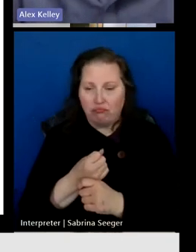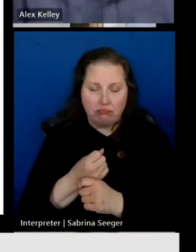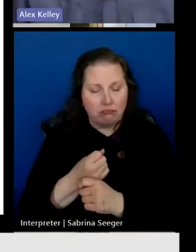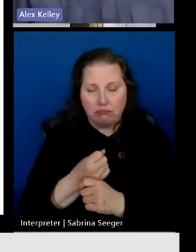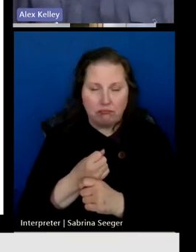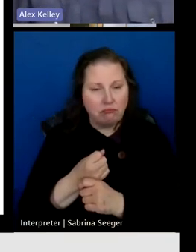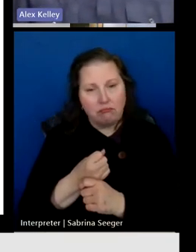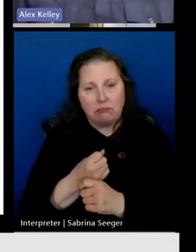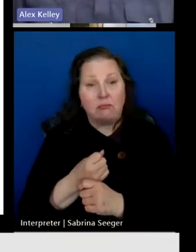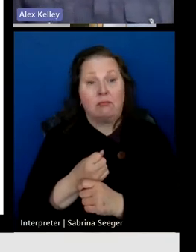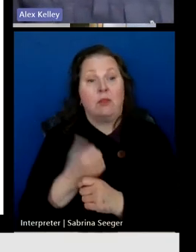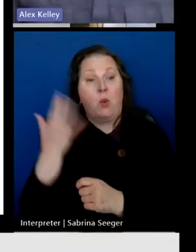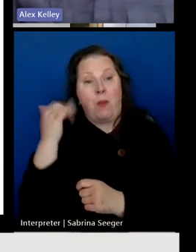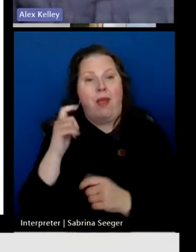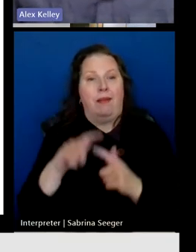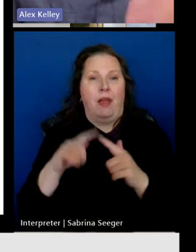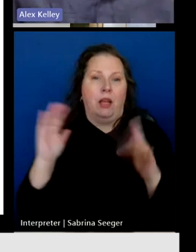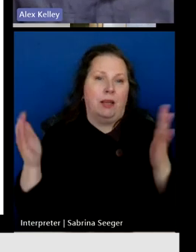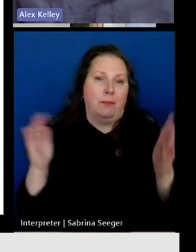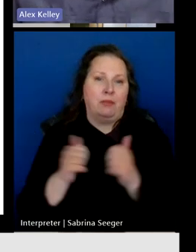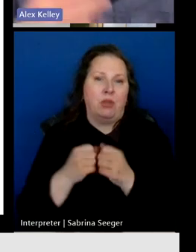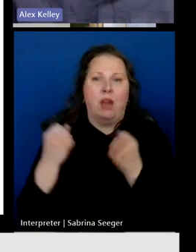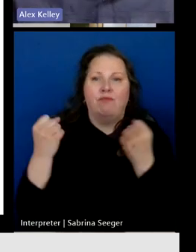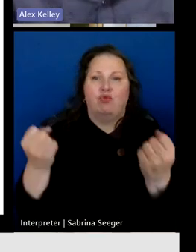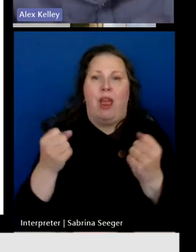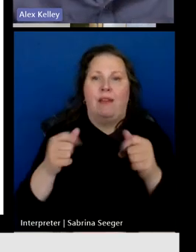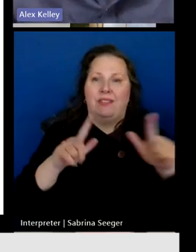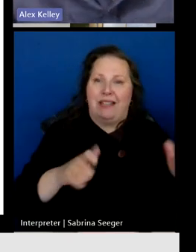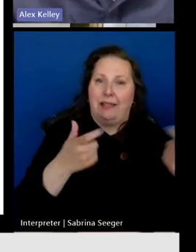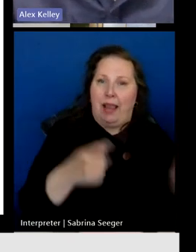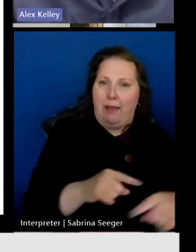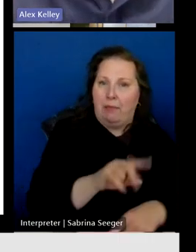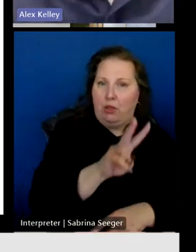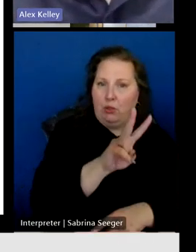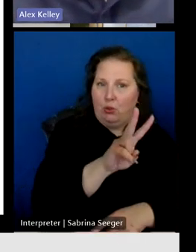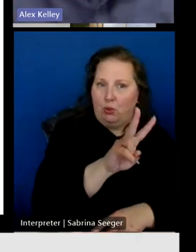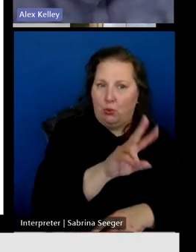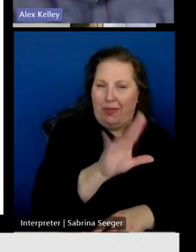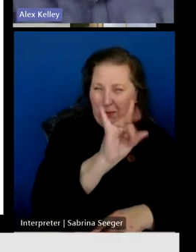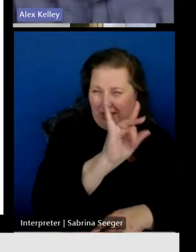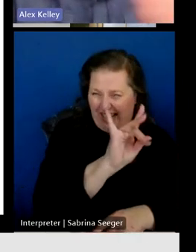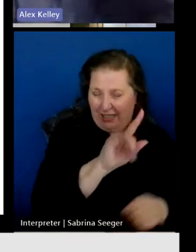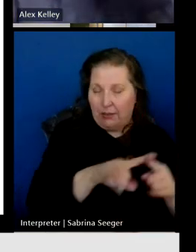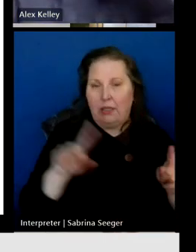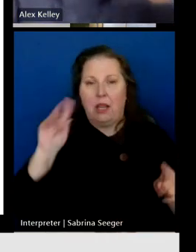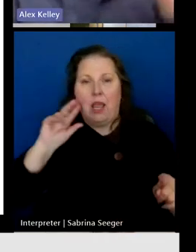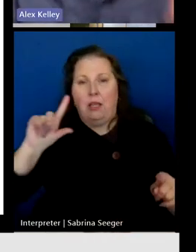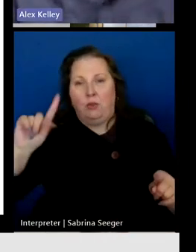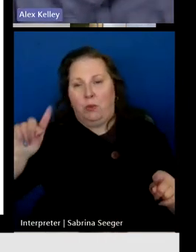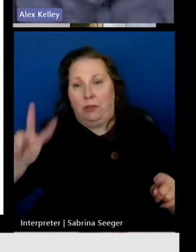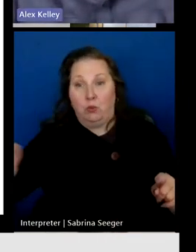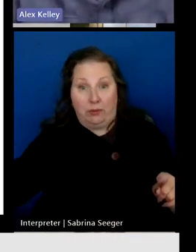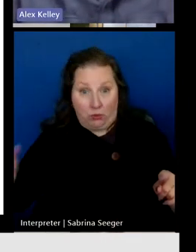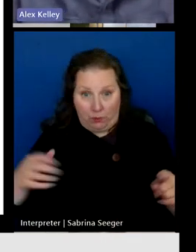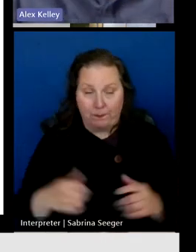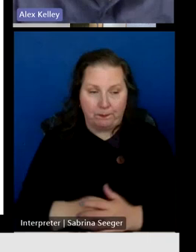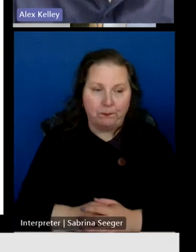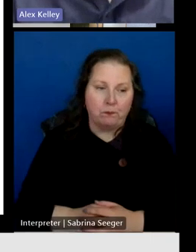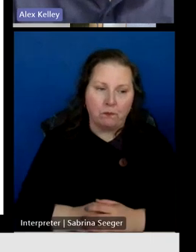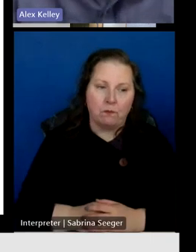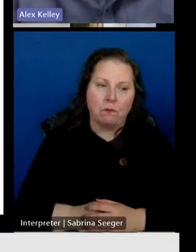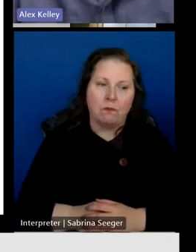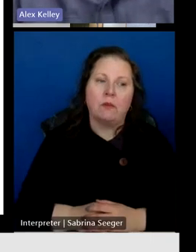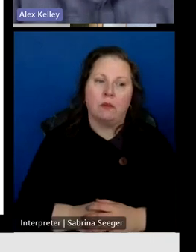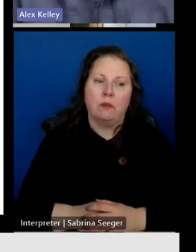that's based on comparisons of drive tests in 2018 and 2022, I believe it was. So,